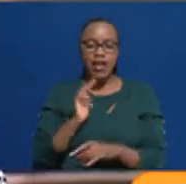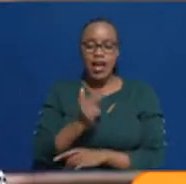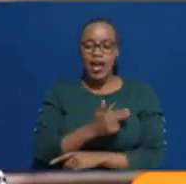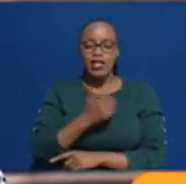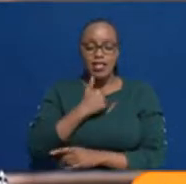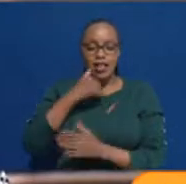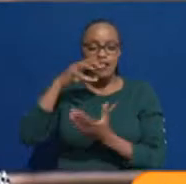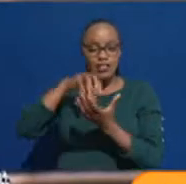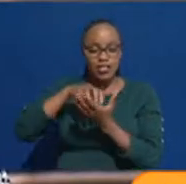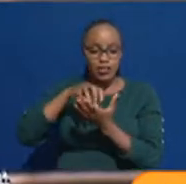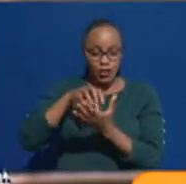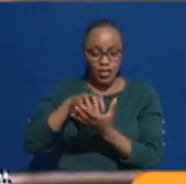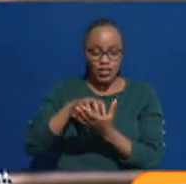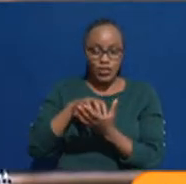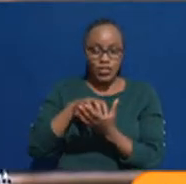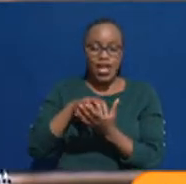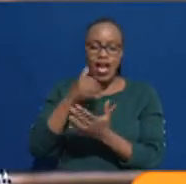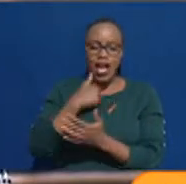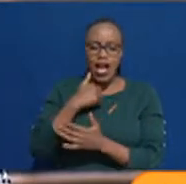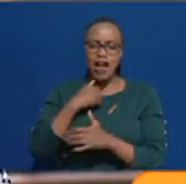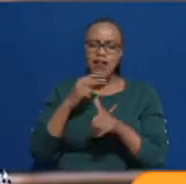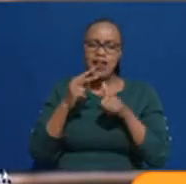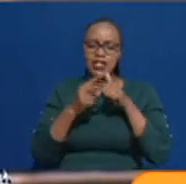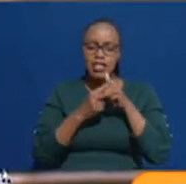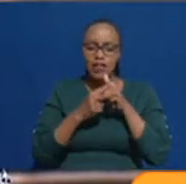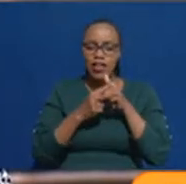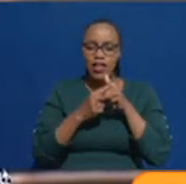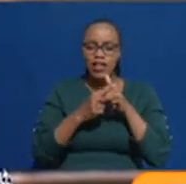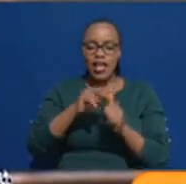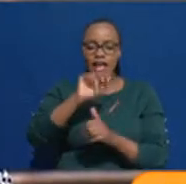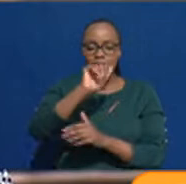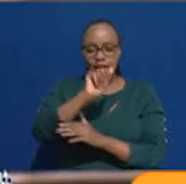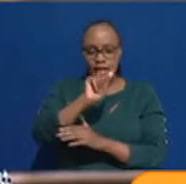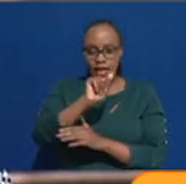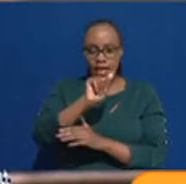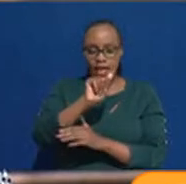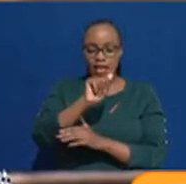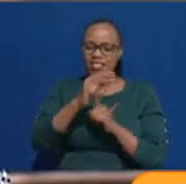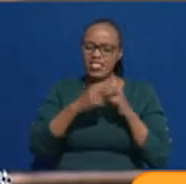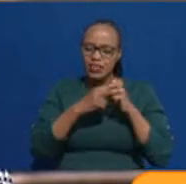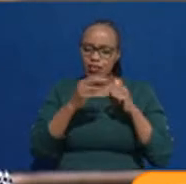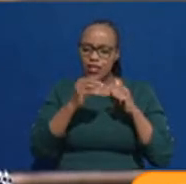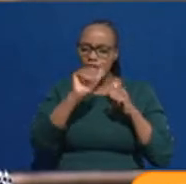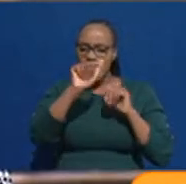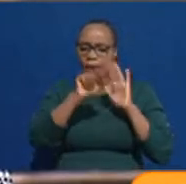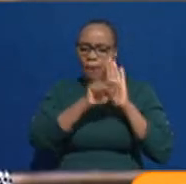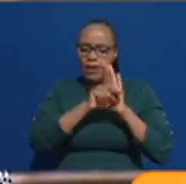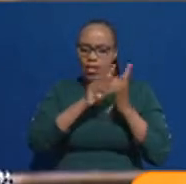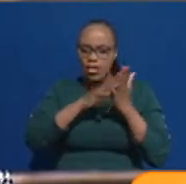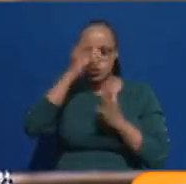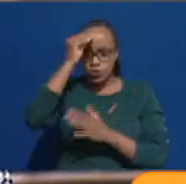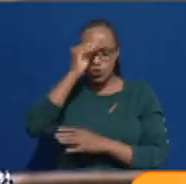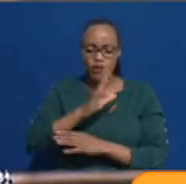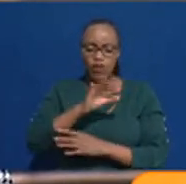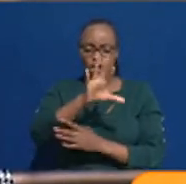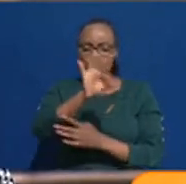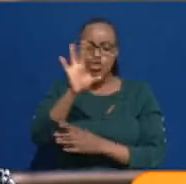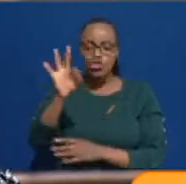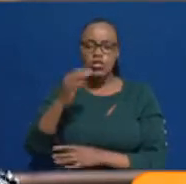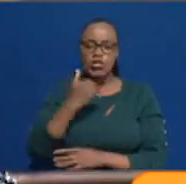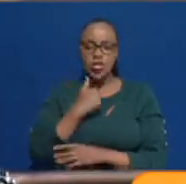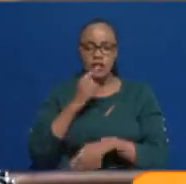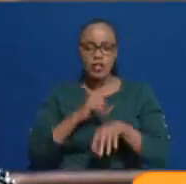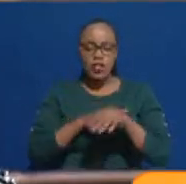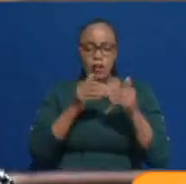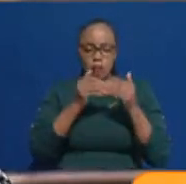situations. We actually had seven A minor students who made choices. You know, when